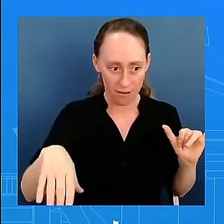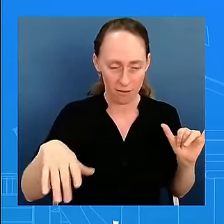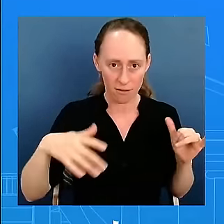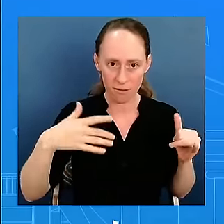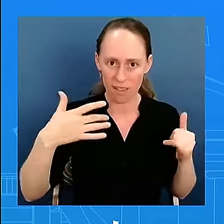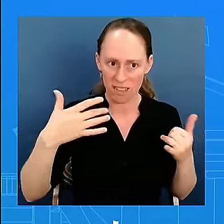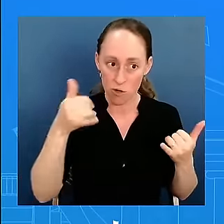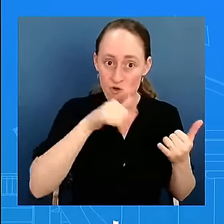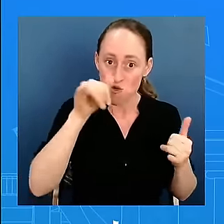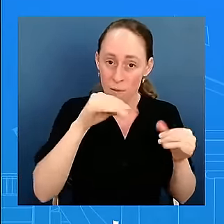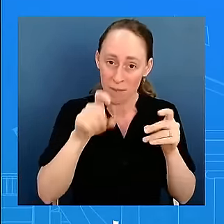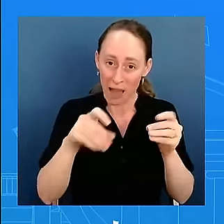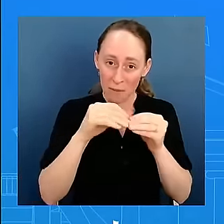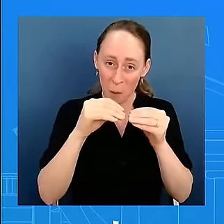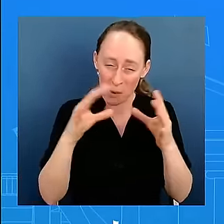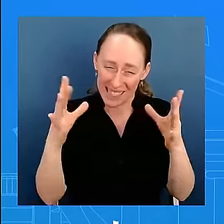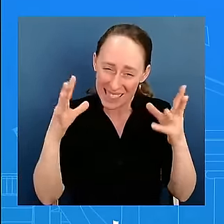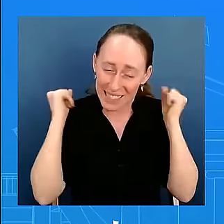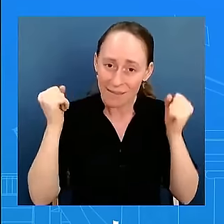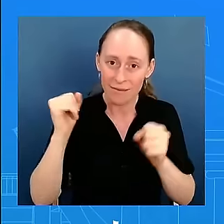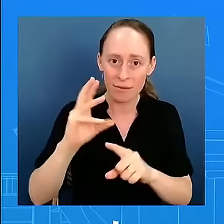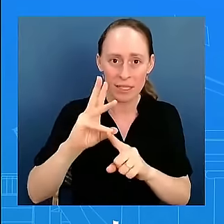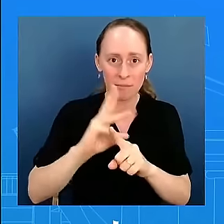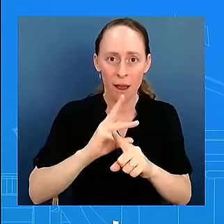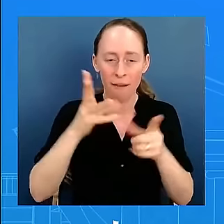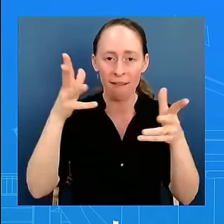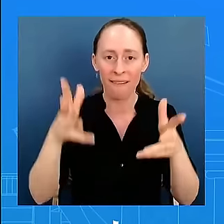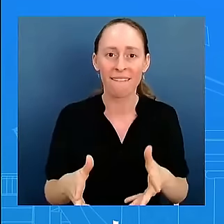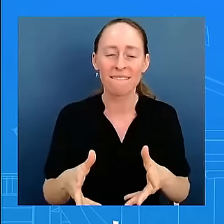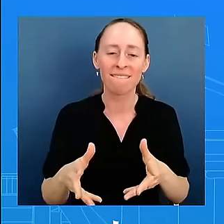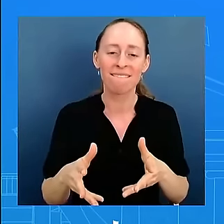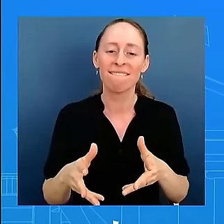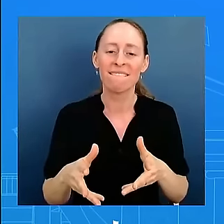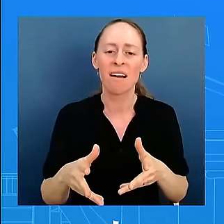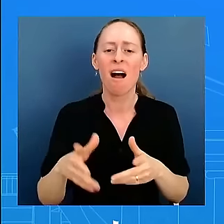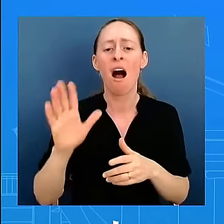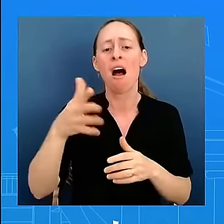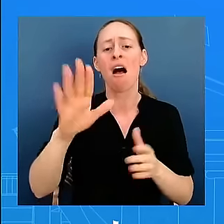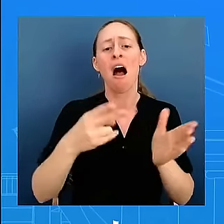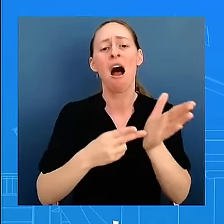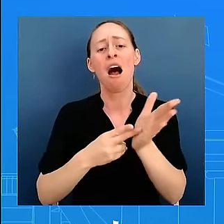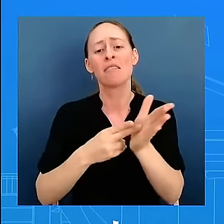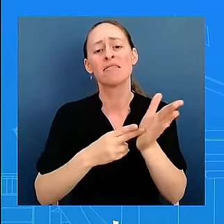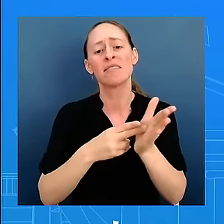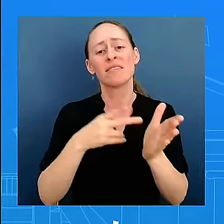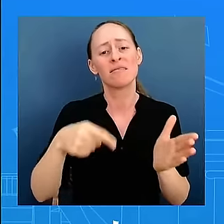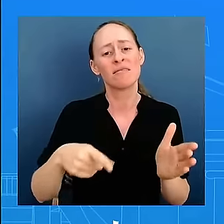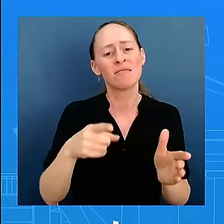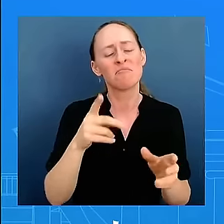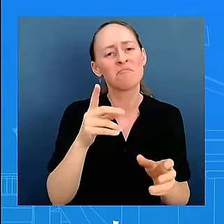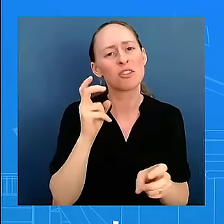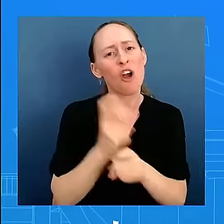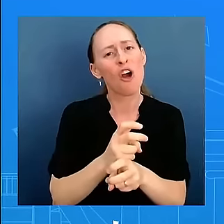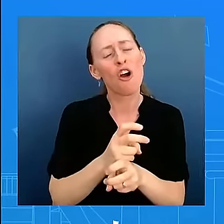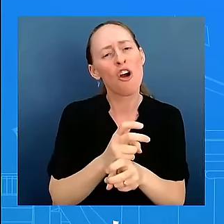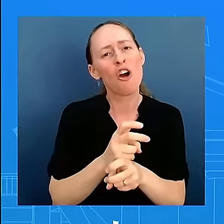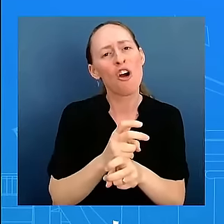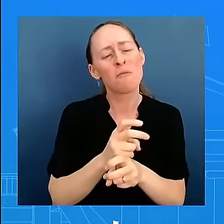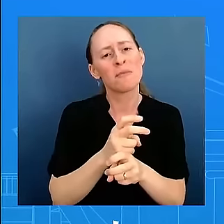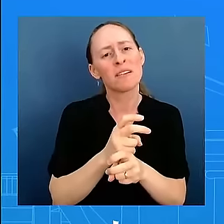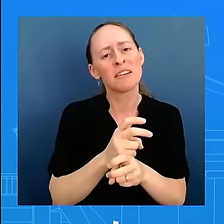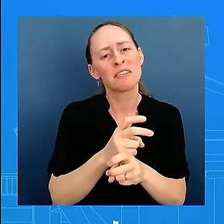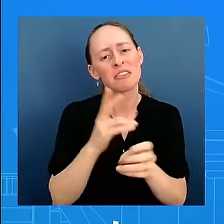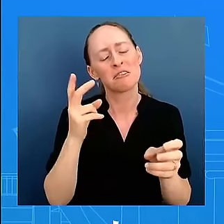and look i mean i'm not going to i'm going to be very honest it's been hard it's been very hard uh you know when you when you do